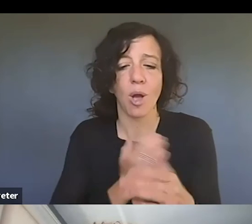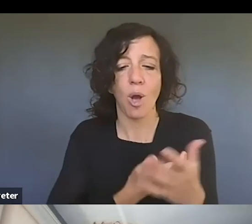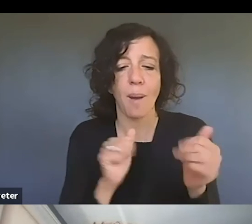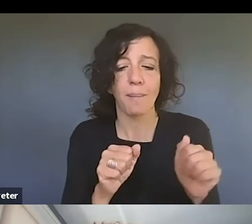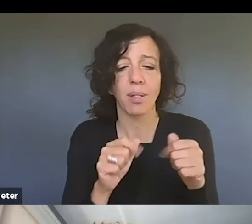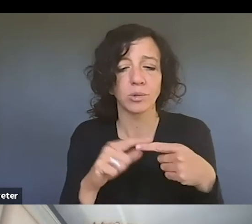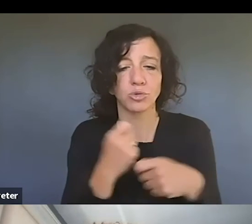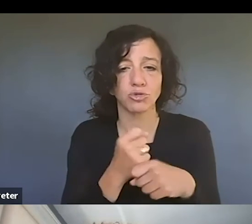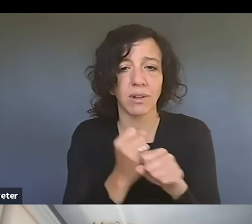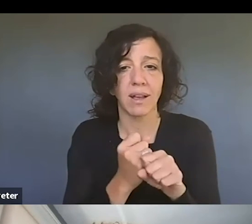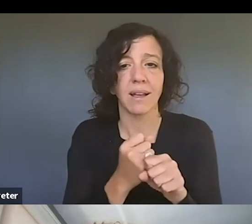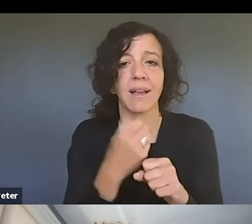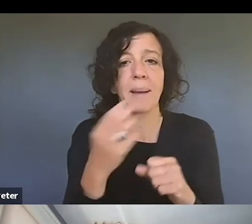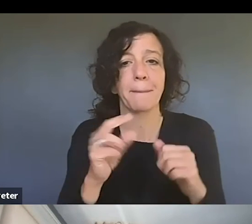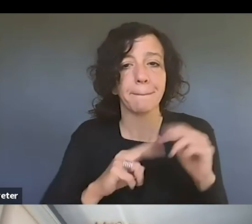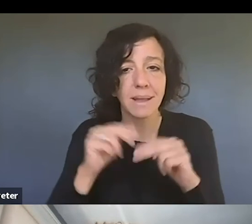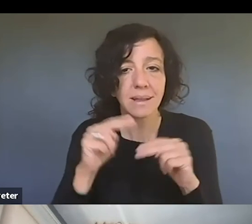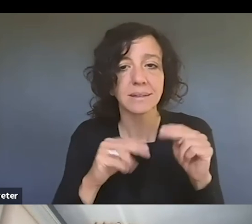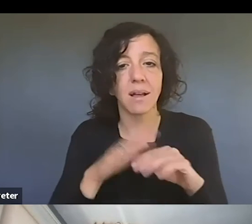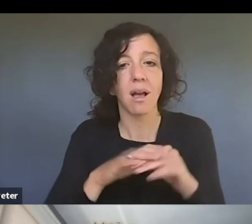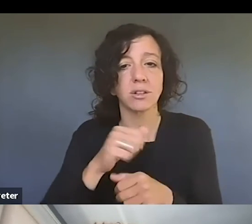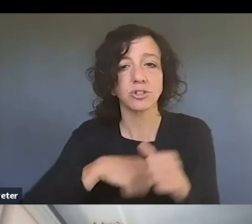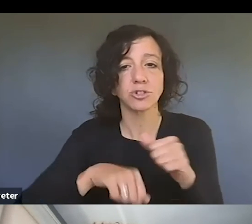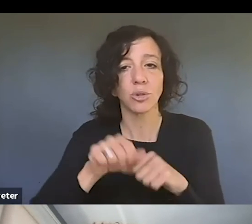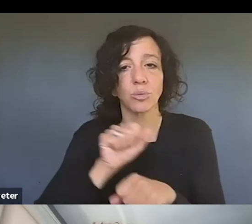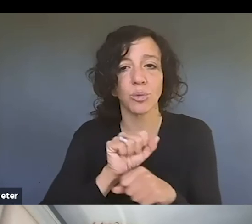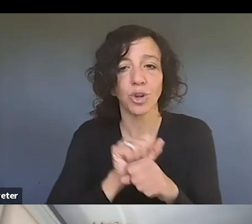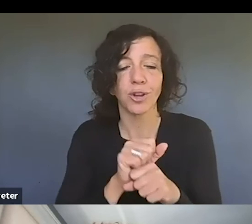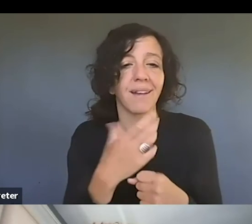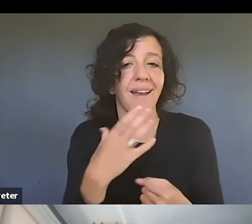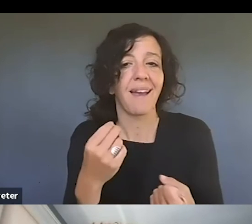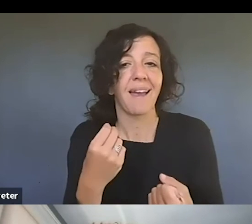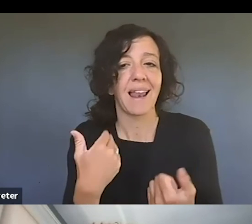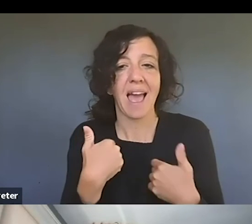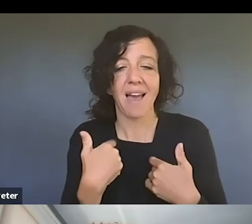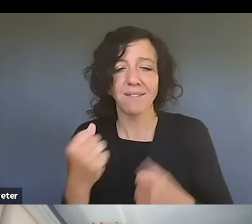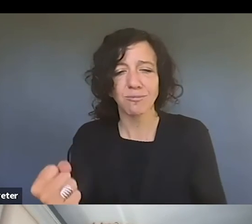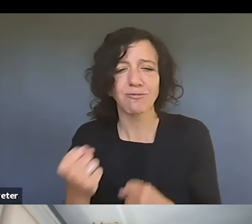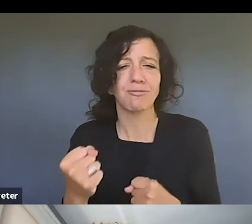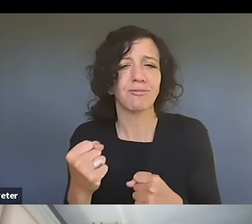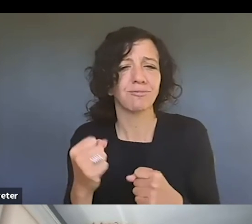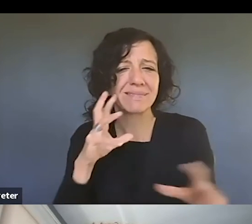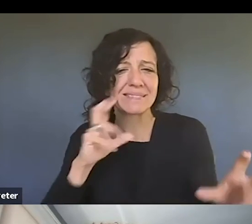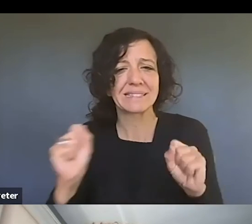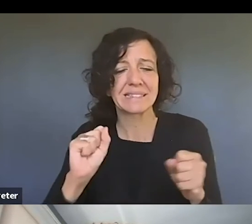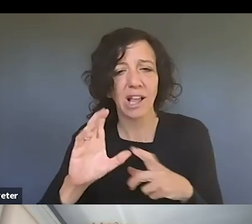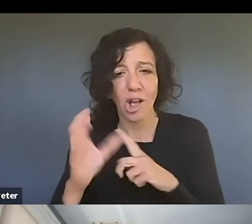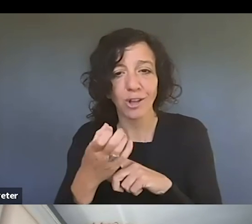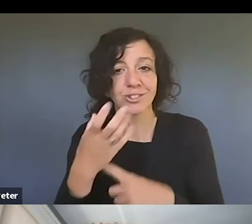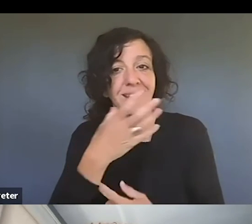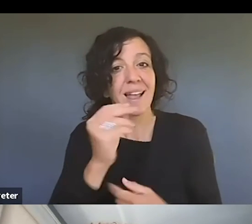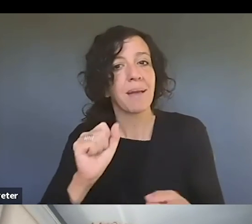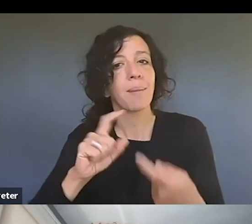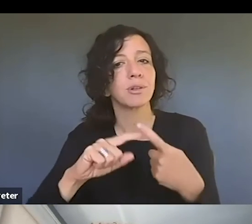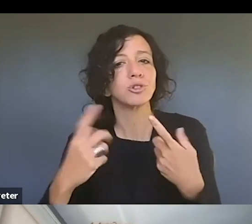create and to build on each other's works and to have a vibrant culture and to engage with each